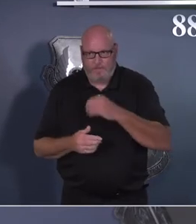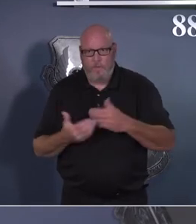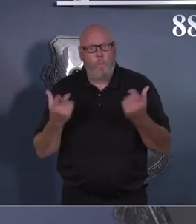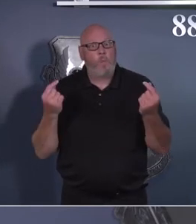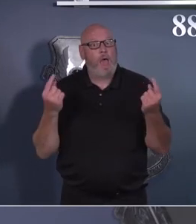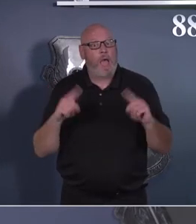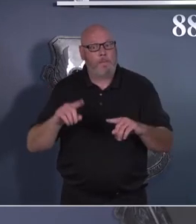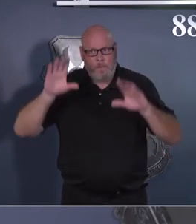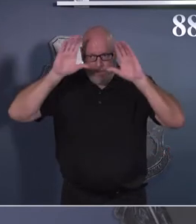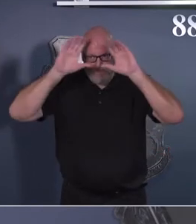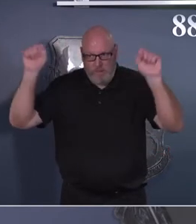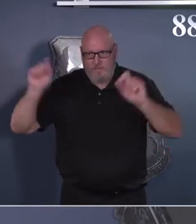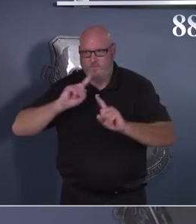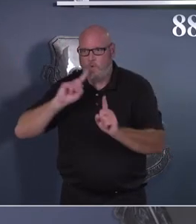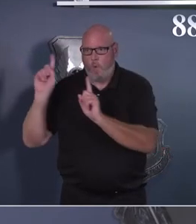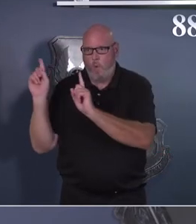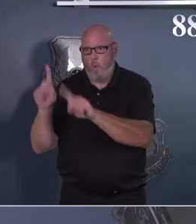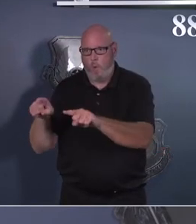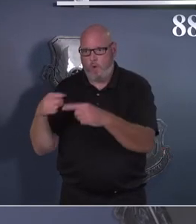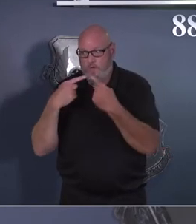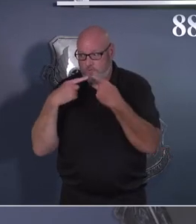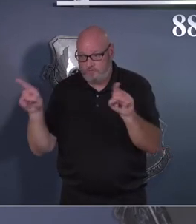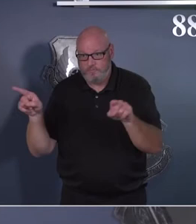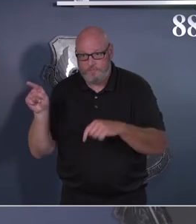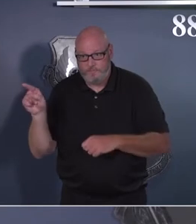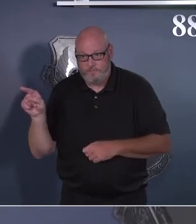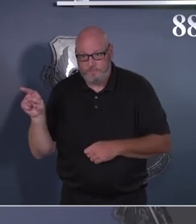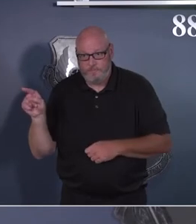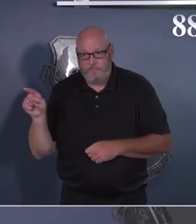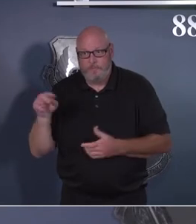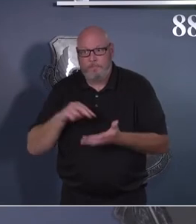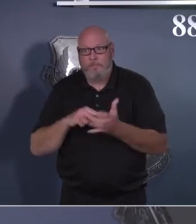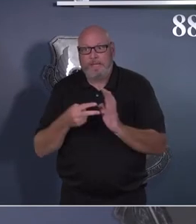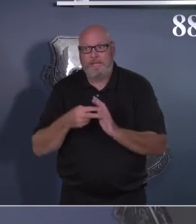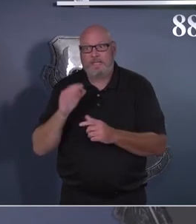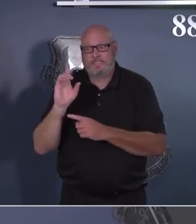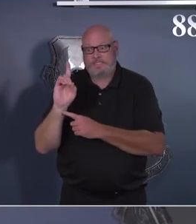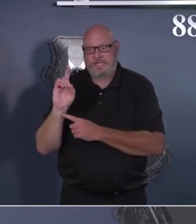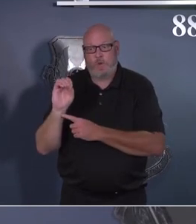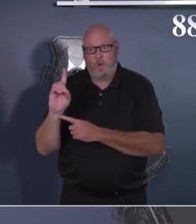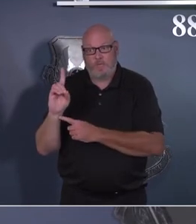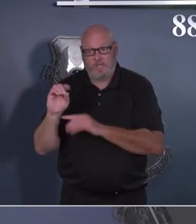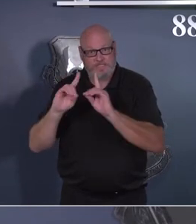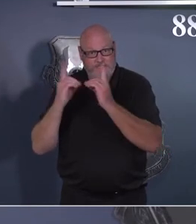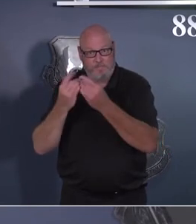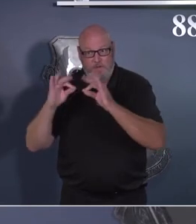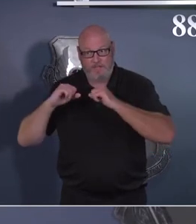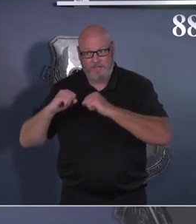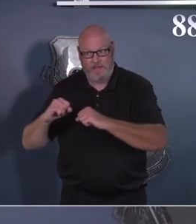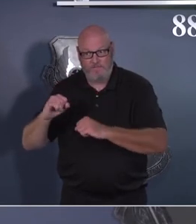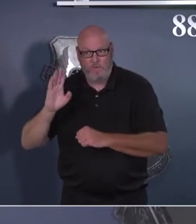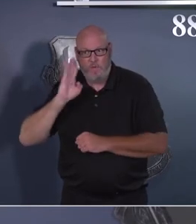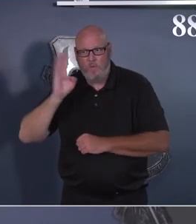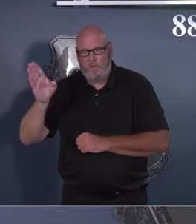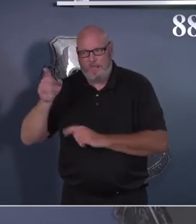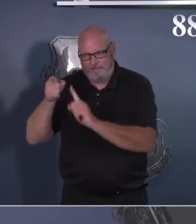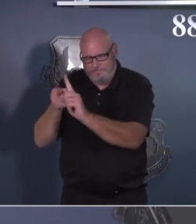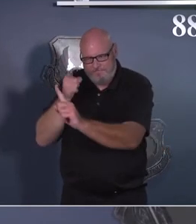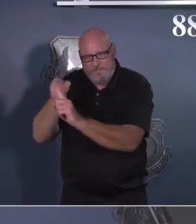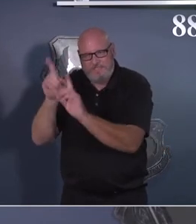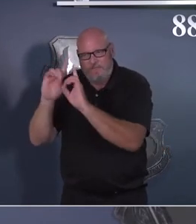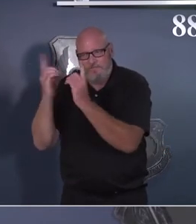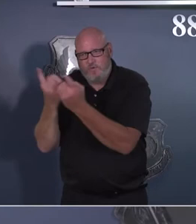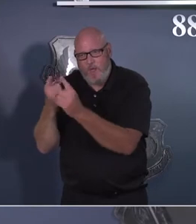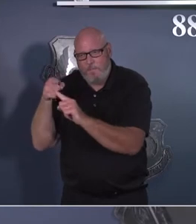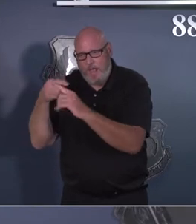the executive order and then the Department of Defense and specifically one of the offices in the Department of Defense is looking through how do